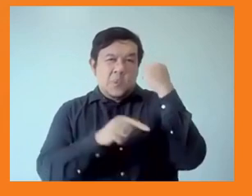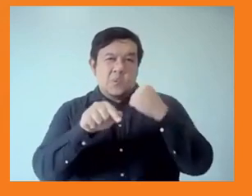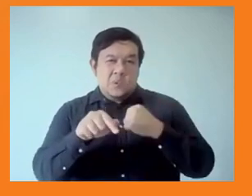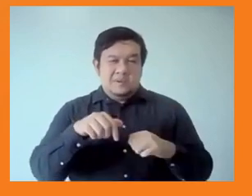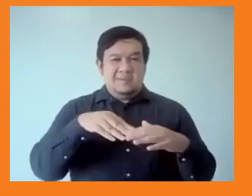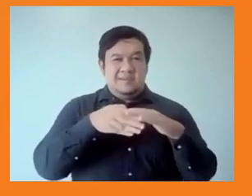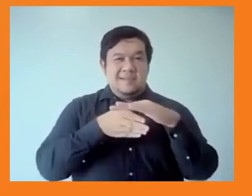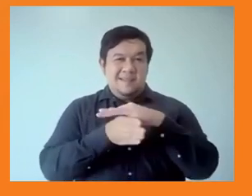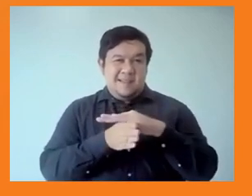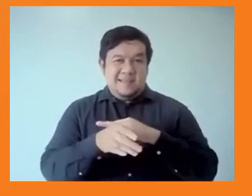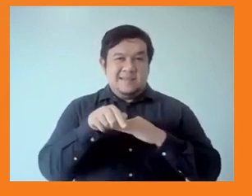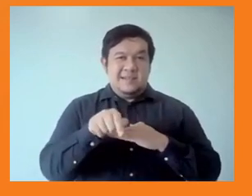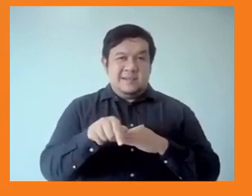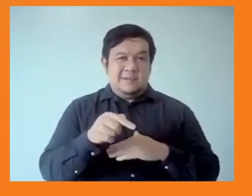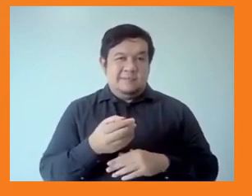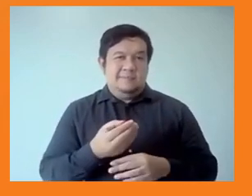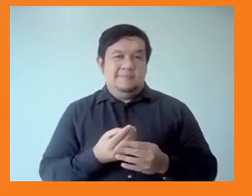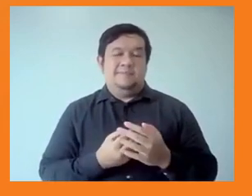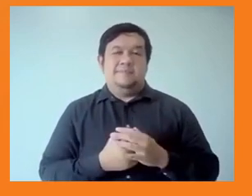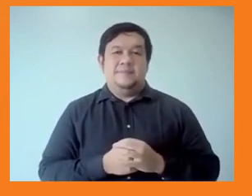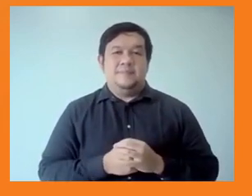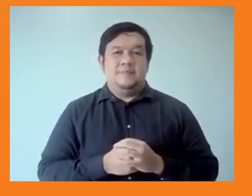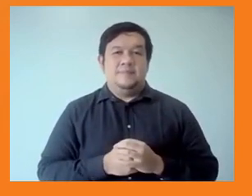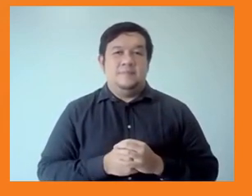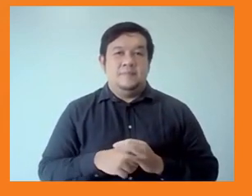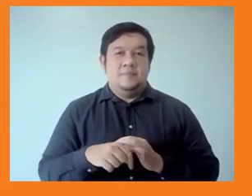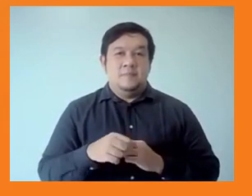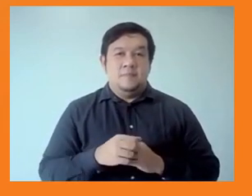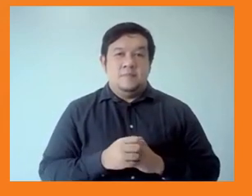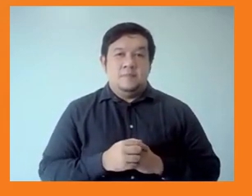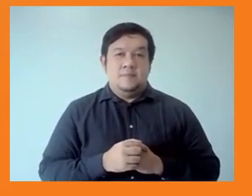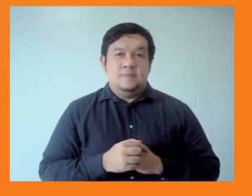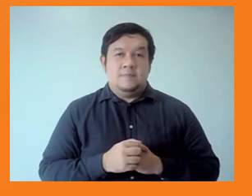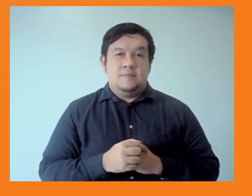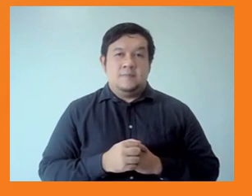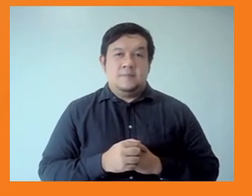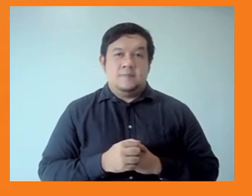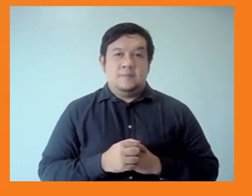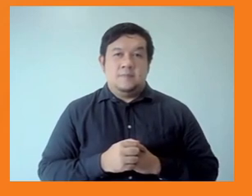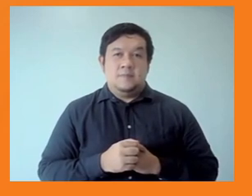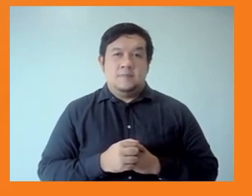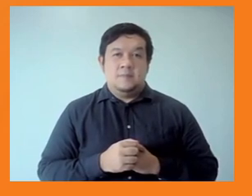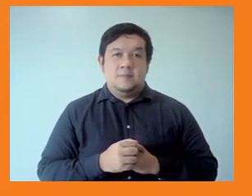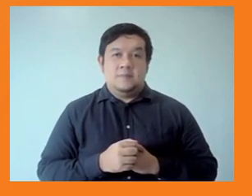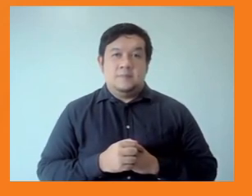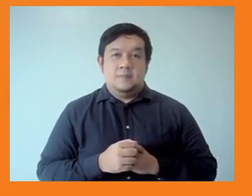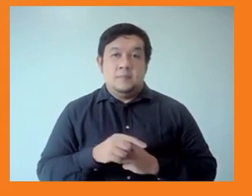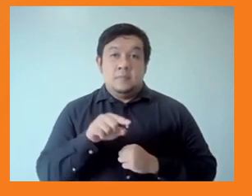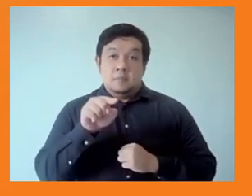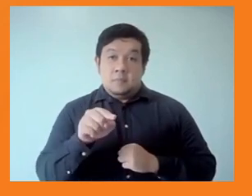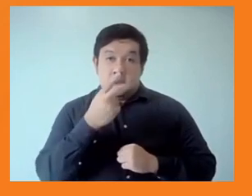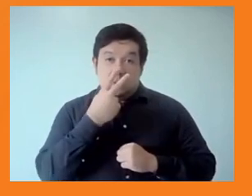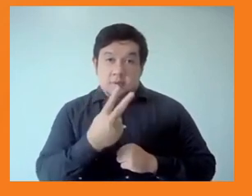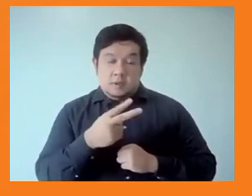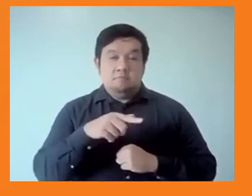bottom of the slide. All the countries on average and indeed nearly all the countries on the individual indicators are falling well